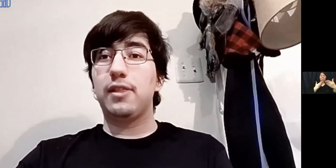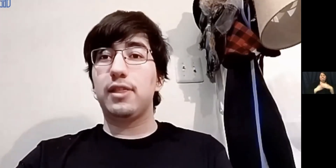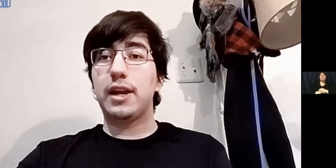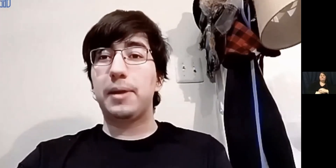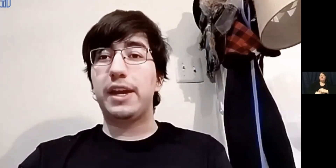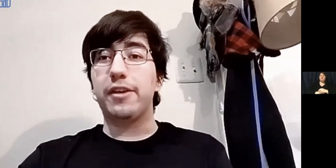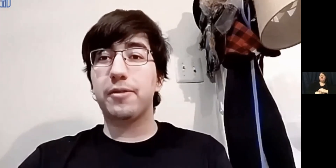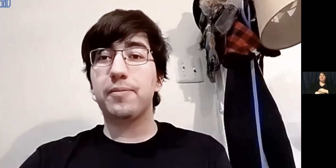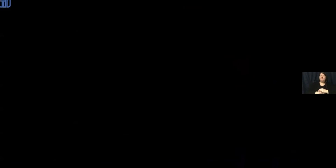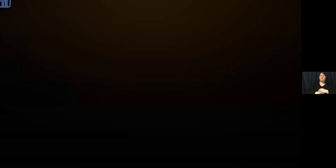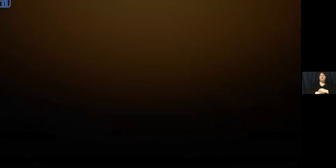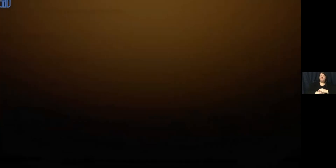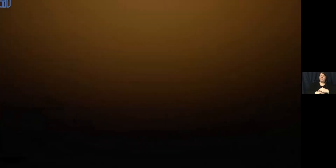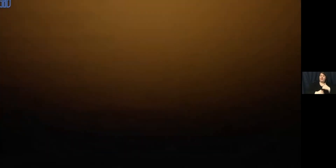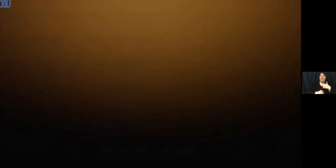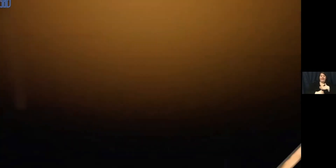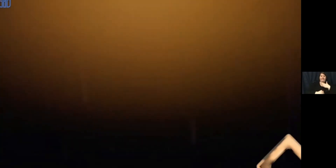I'm glad that I'm here.